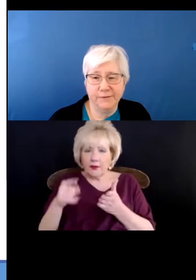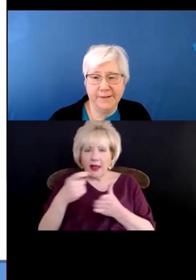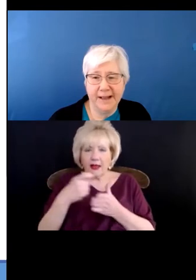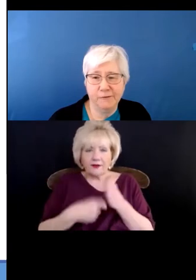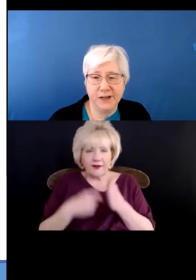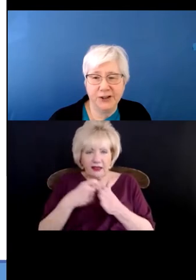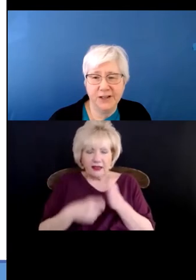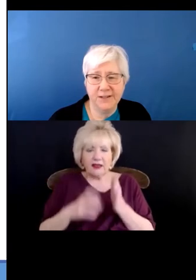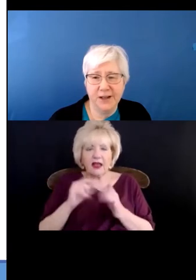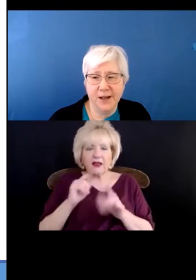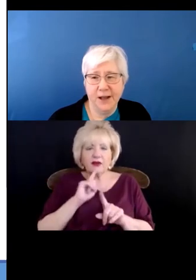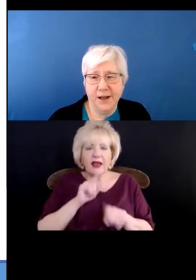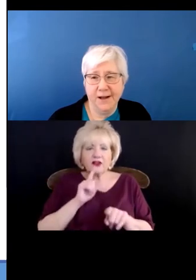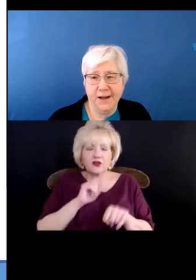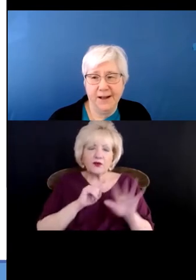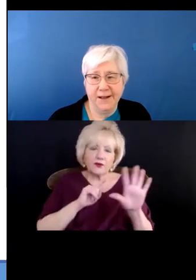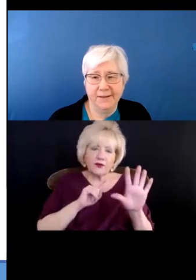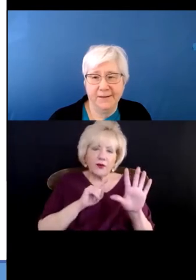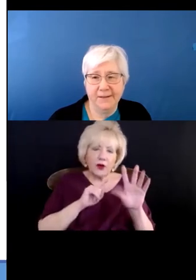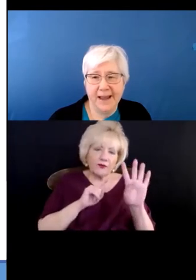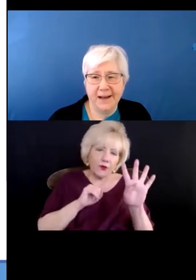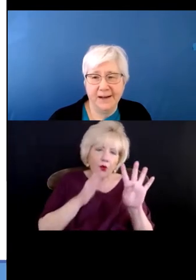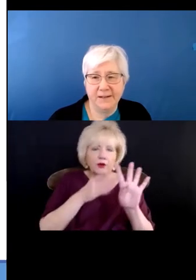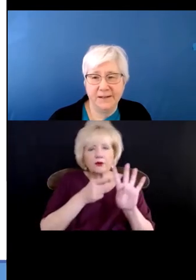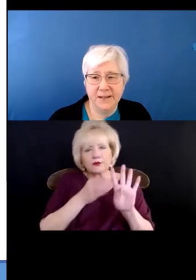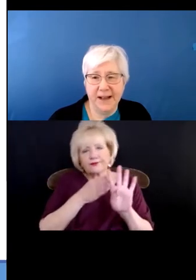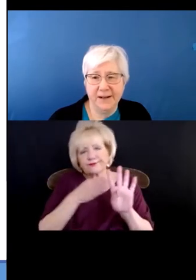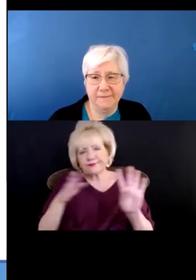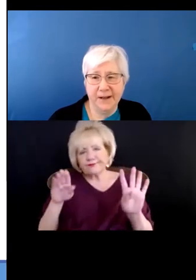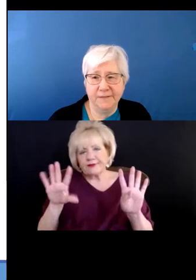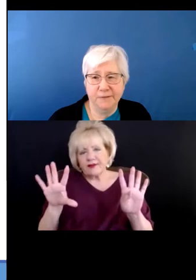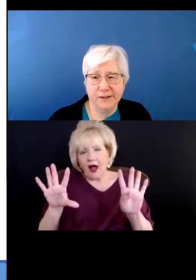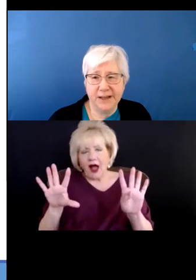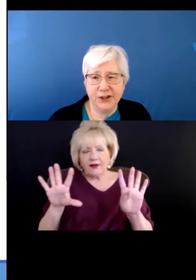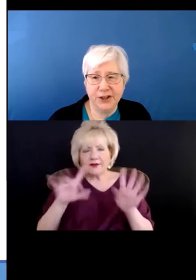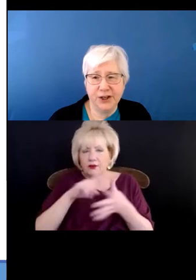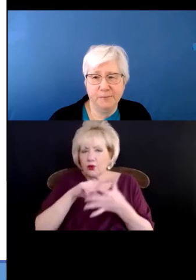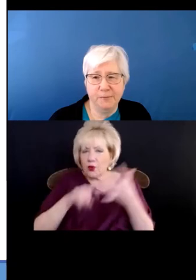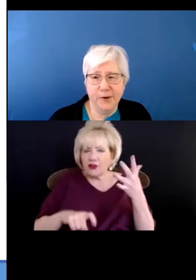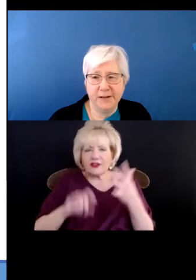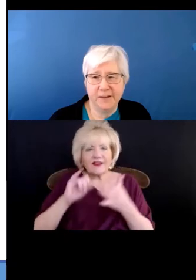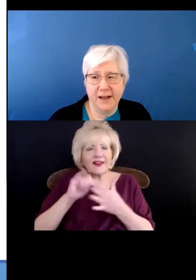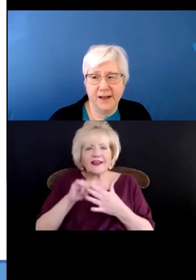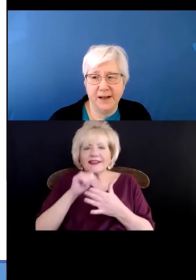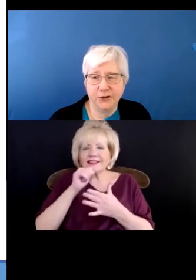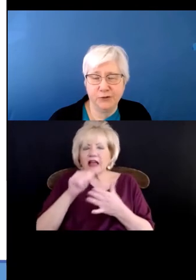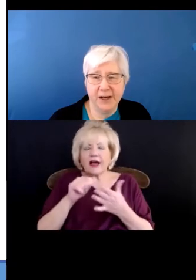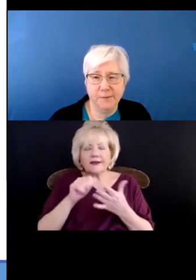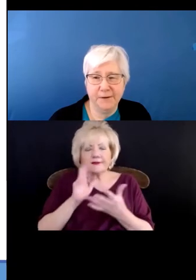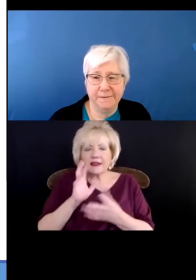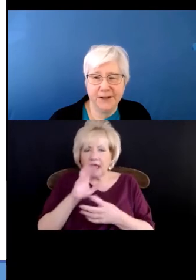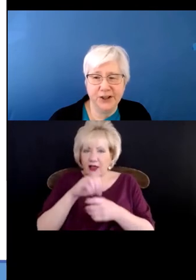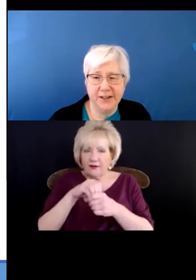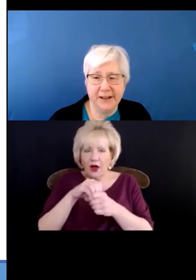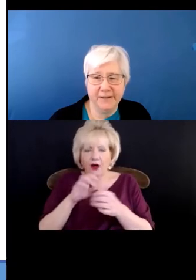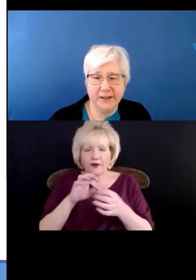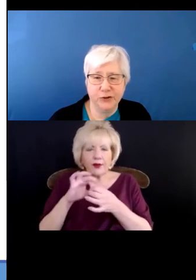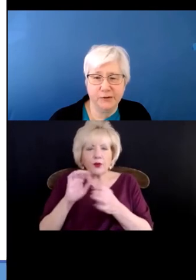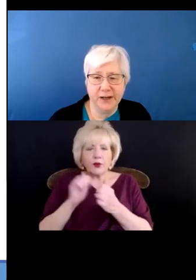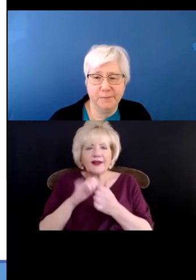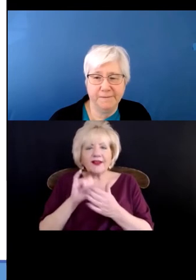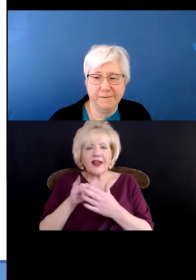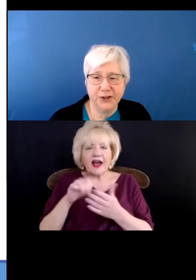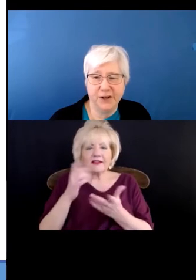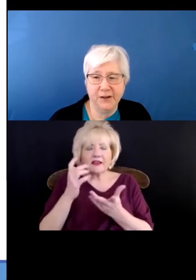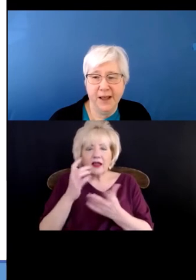four or five questions. That does not involve a relationship with a treating professional, a healthcare